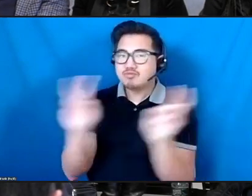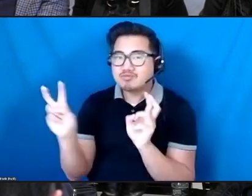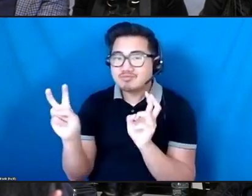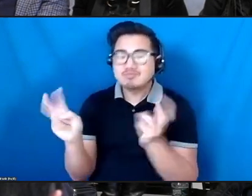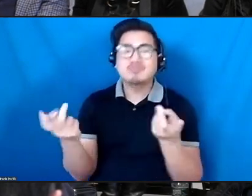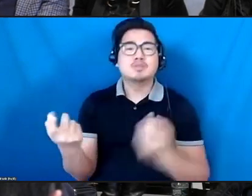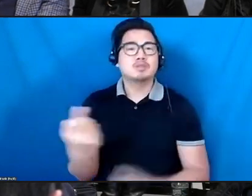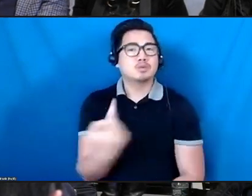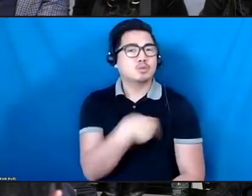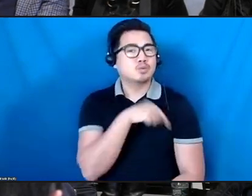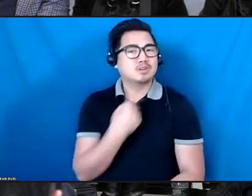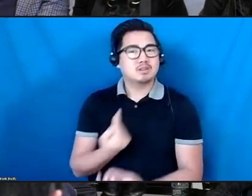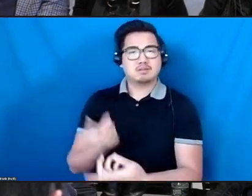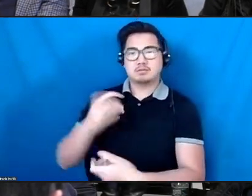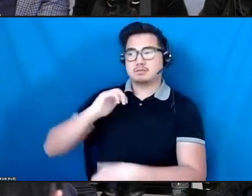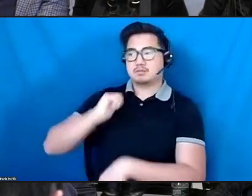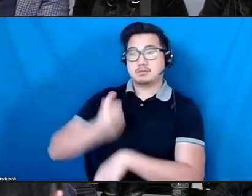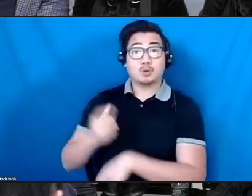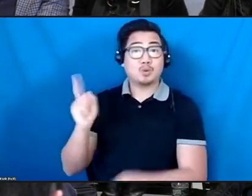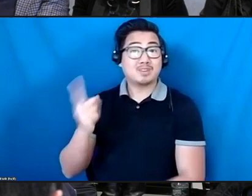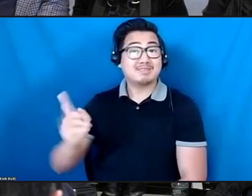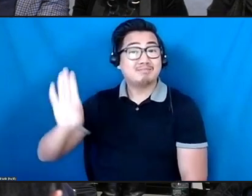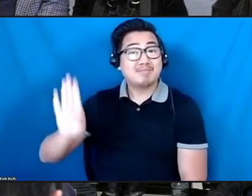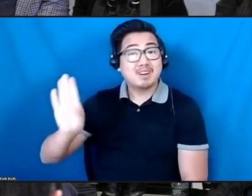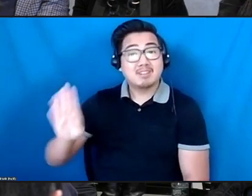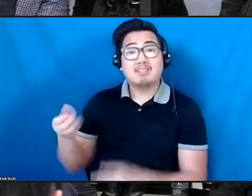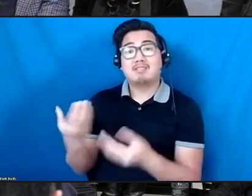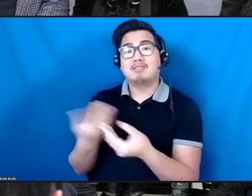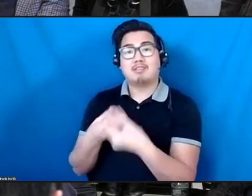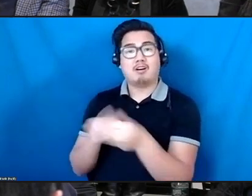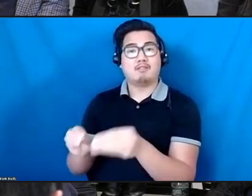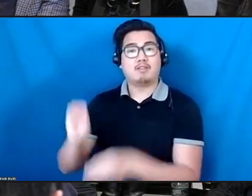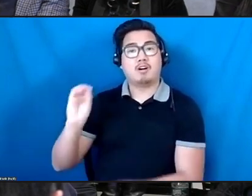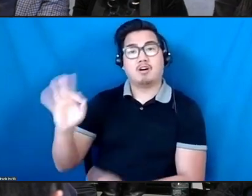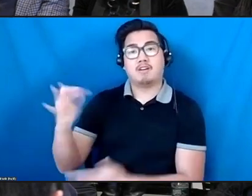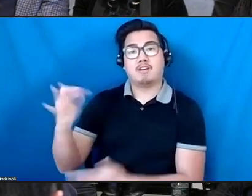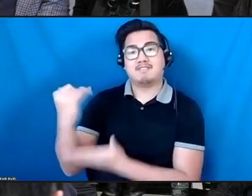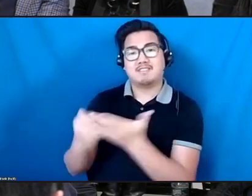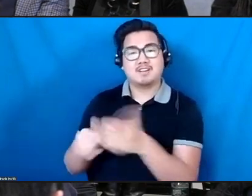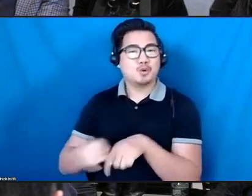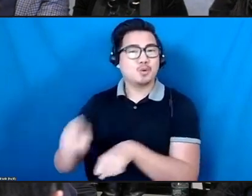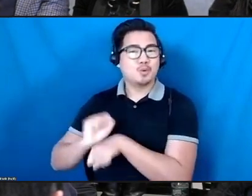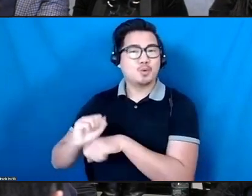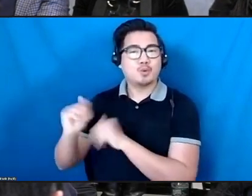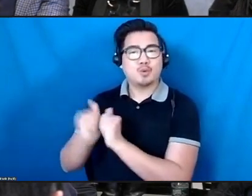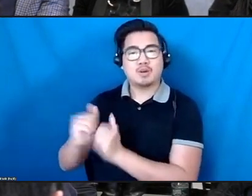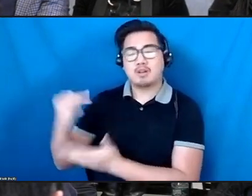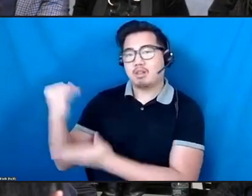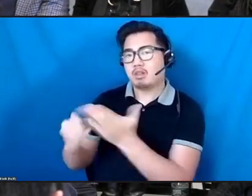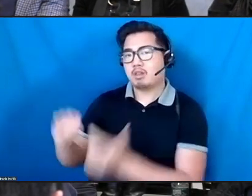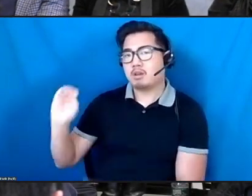Arts at Emerson College in Boston, alongside ArtsEmerson, who are our partners in this work.